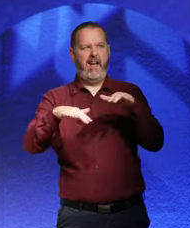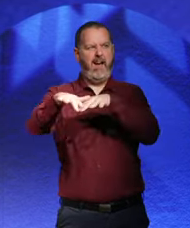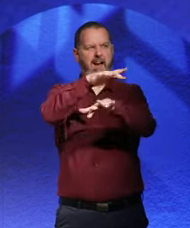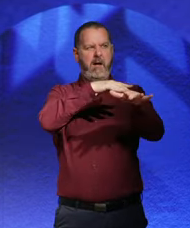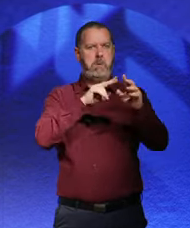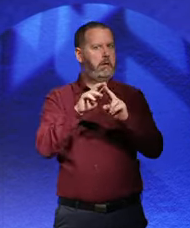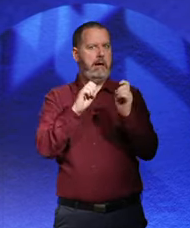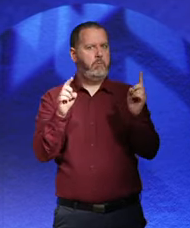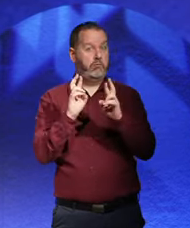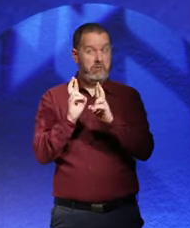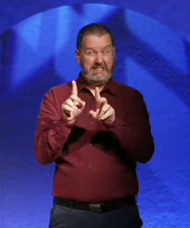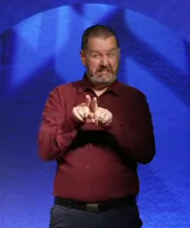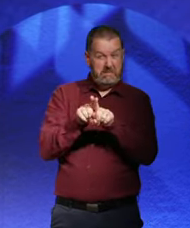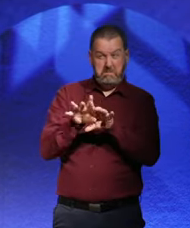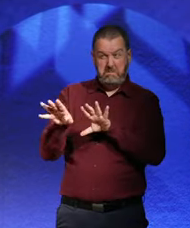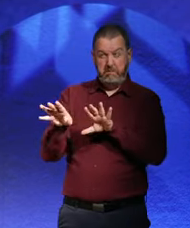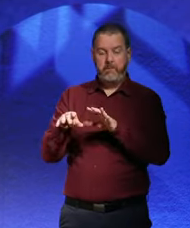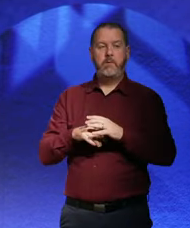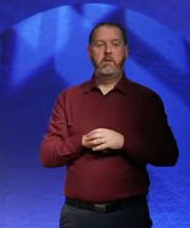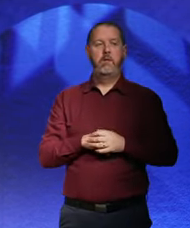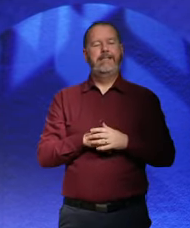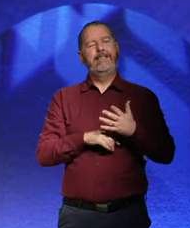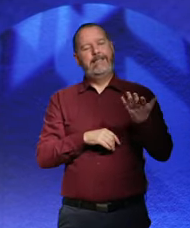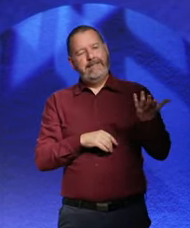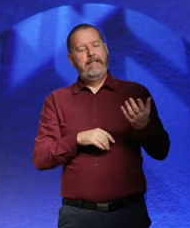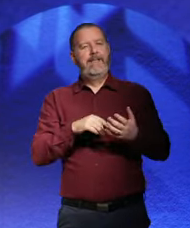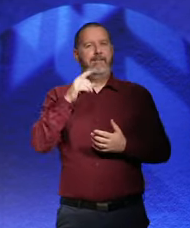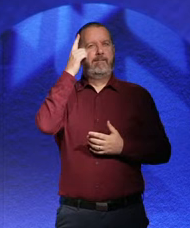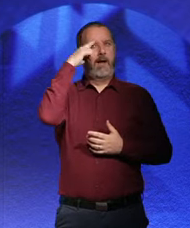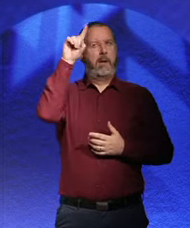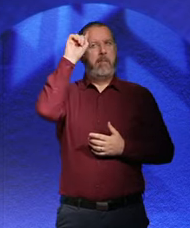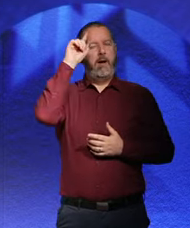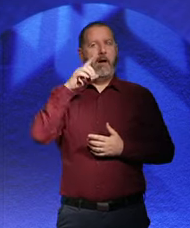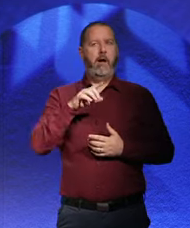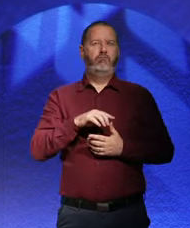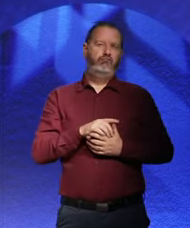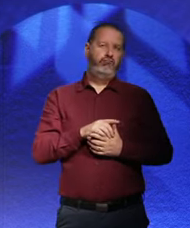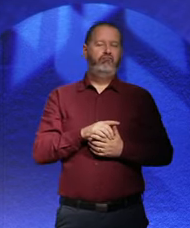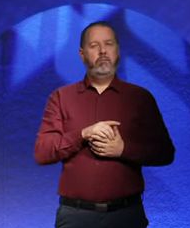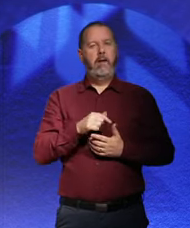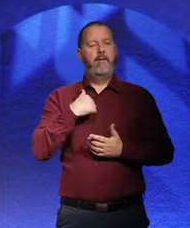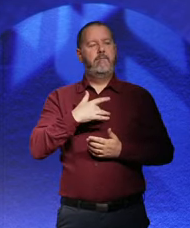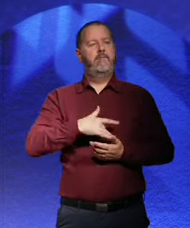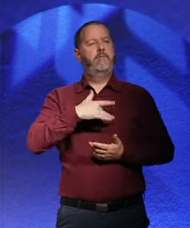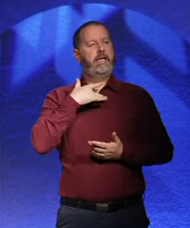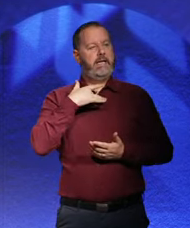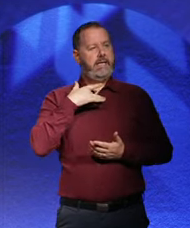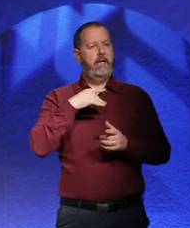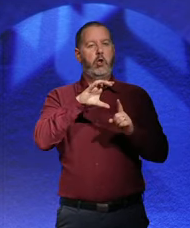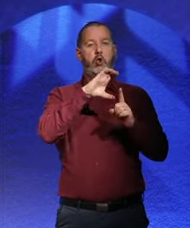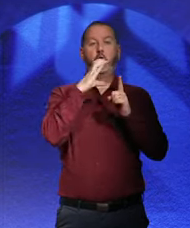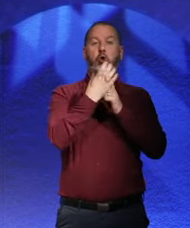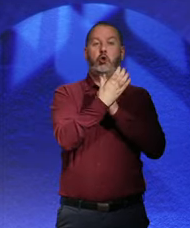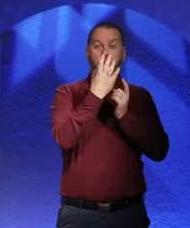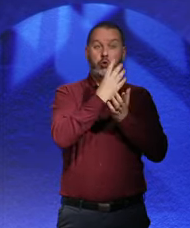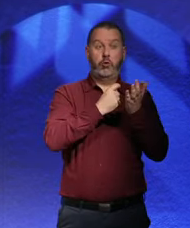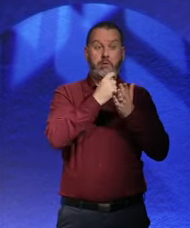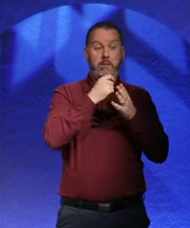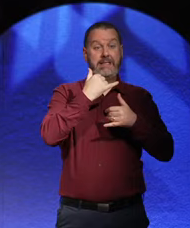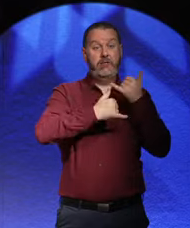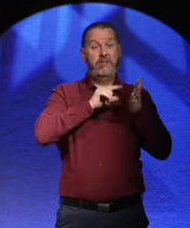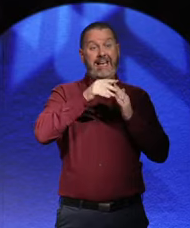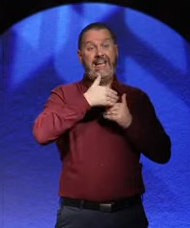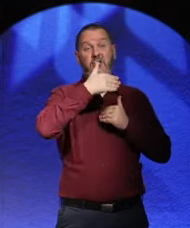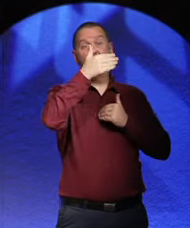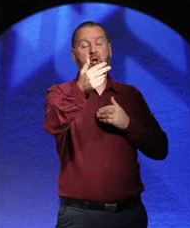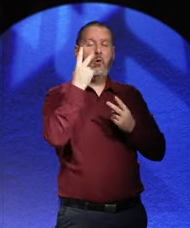Weimar is... The problem with... See, I always have this thing about, you know, the culture converge on nostalgia. So,